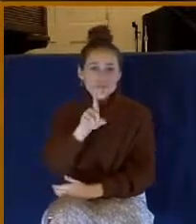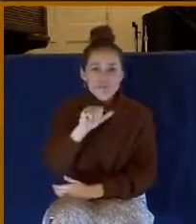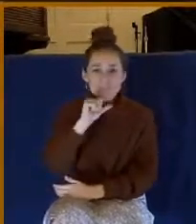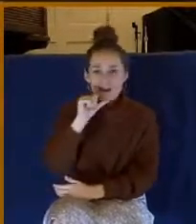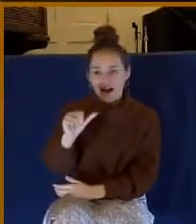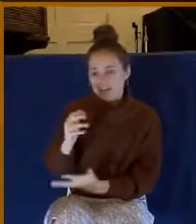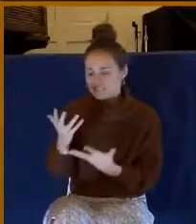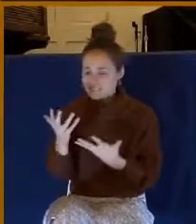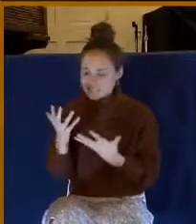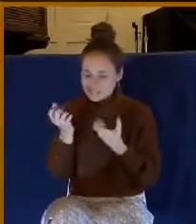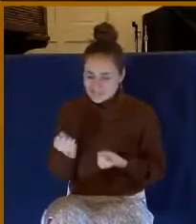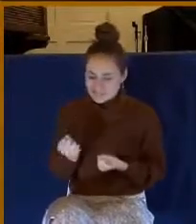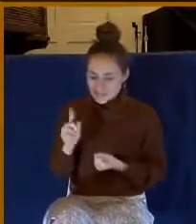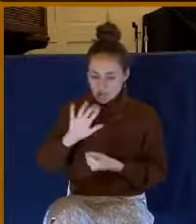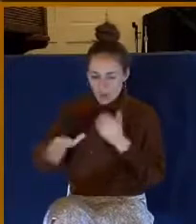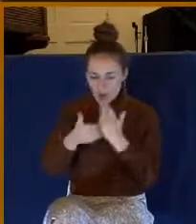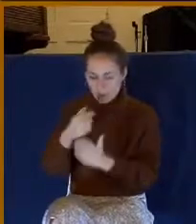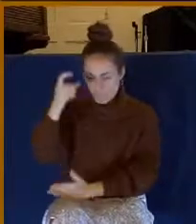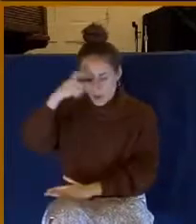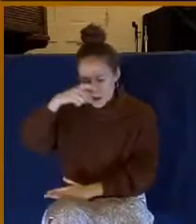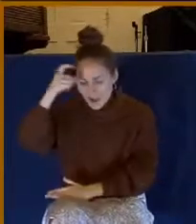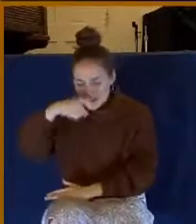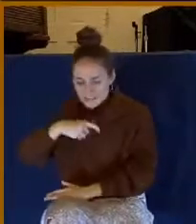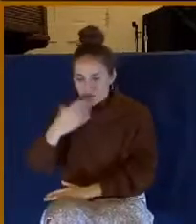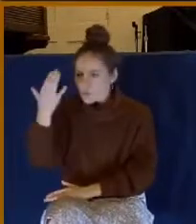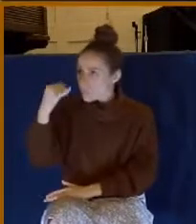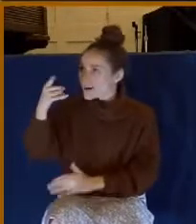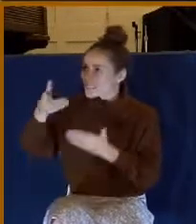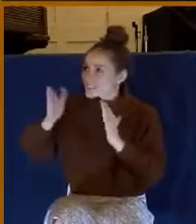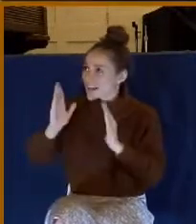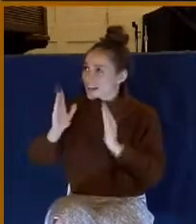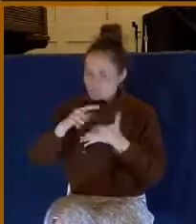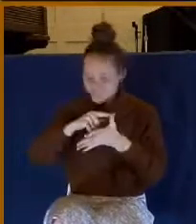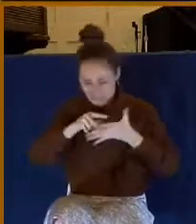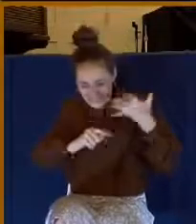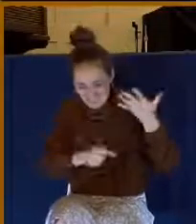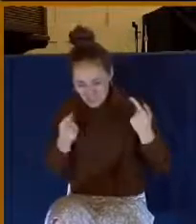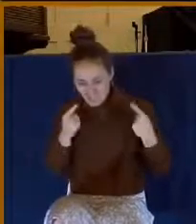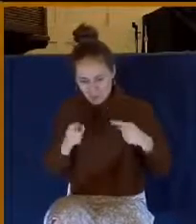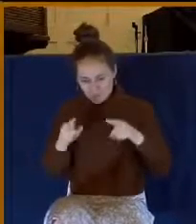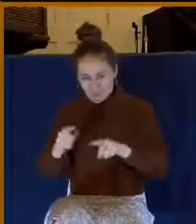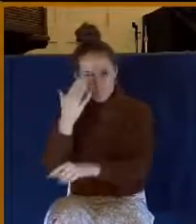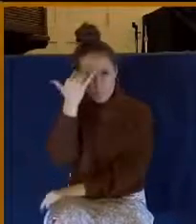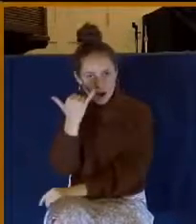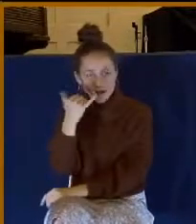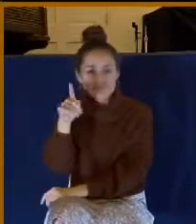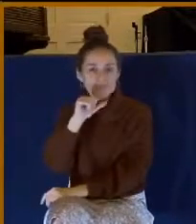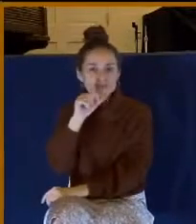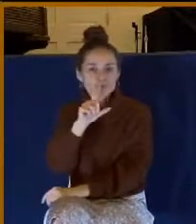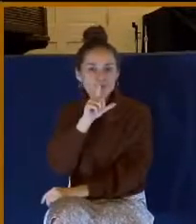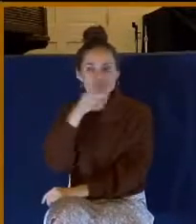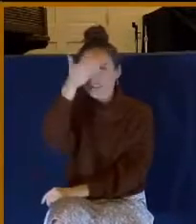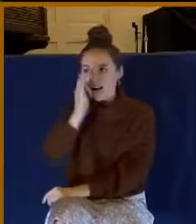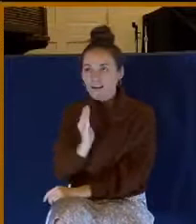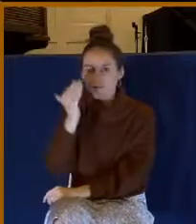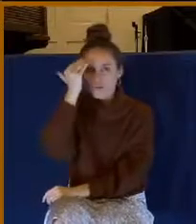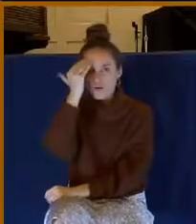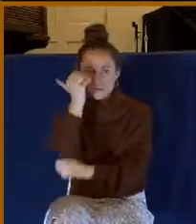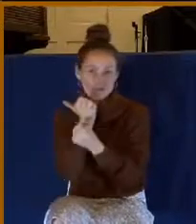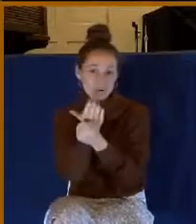is all wise. If he is in charge, why is he allowing some of these things to take place? You're not sure he knows everything about everything.